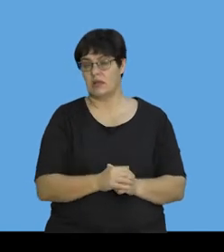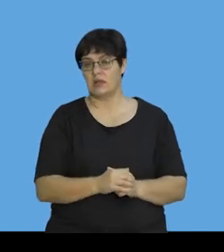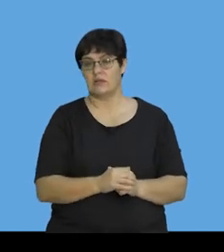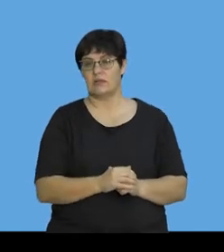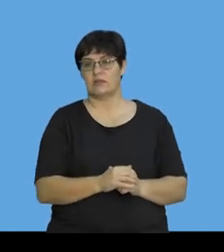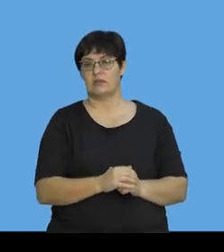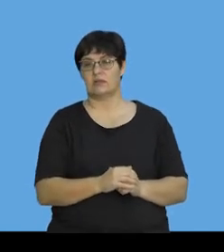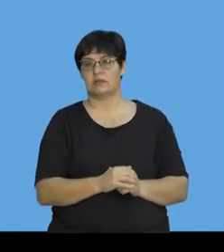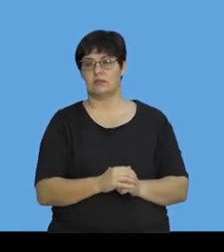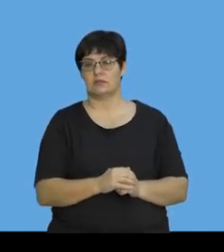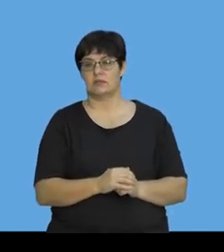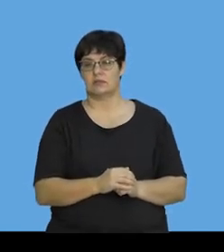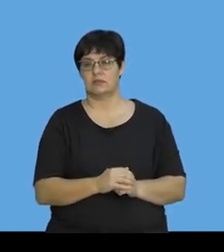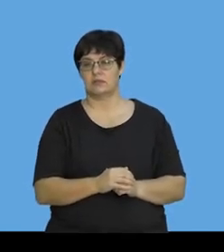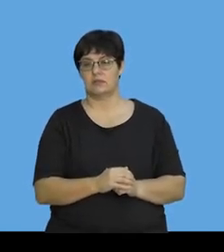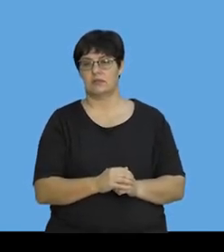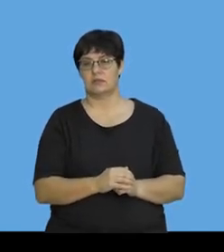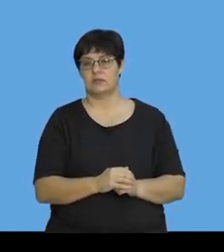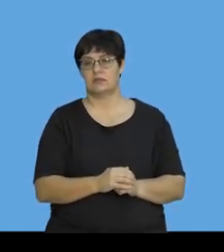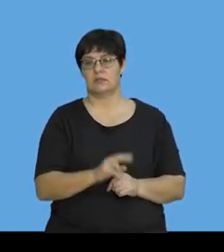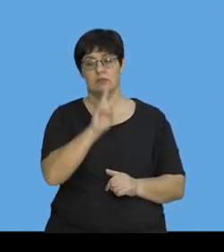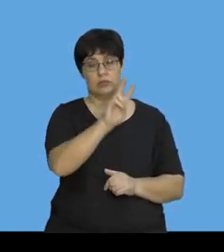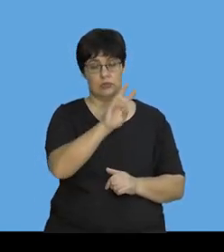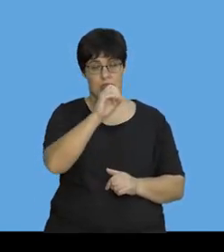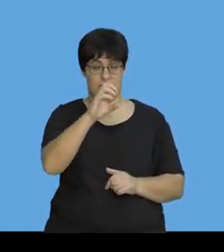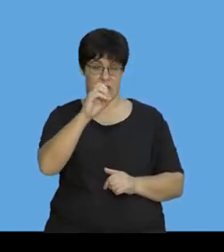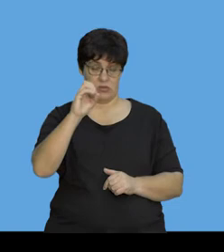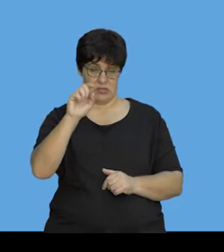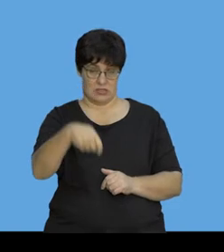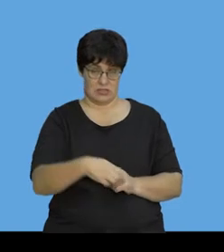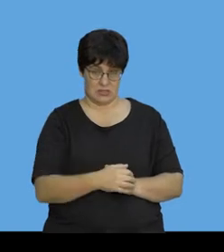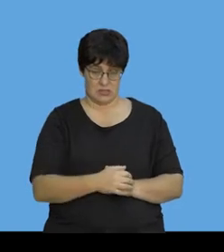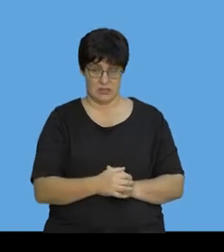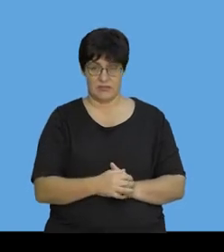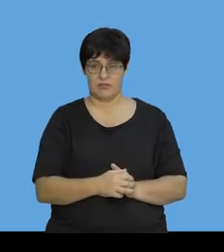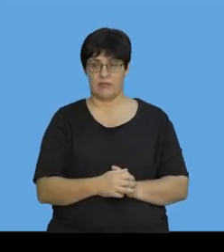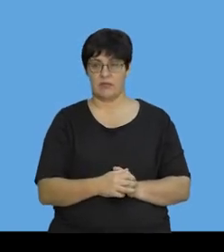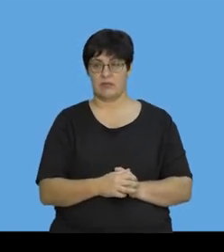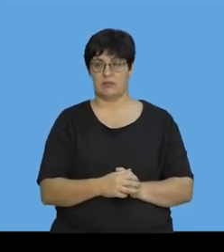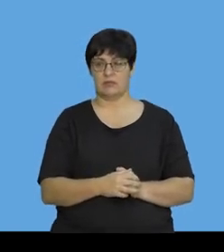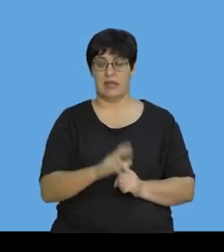2,000, let's put it in a different color. we're going to do the 2,000.